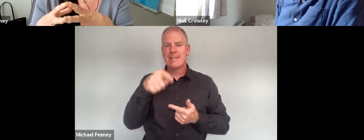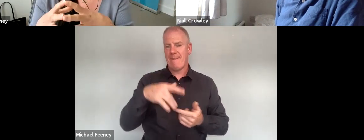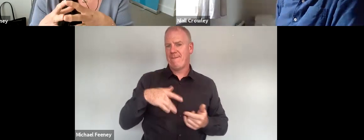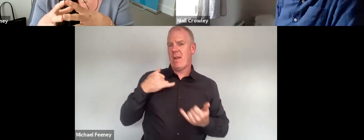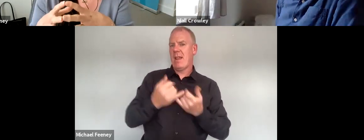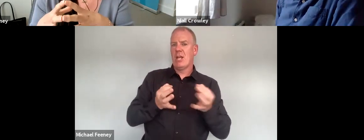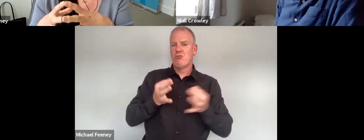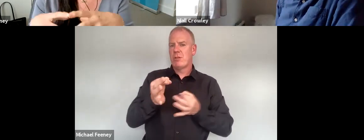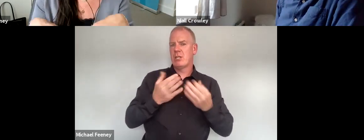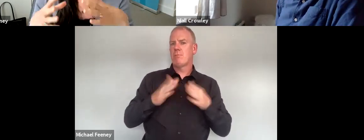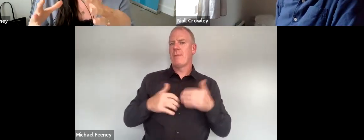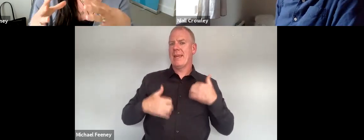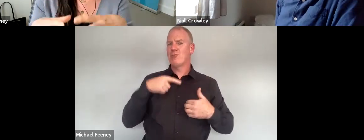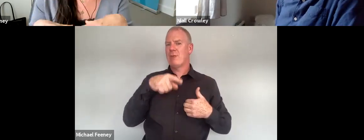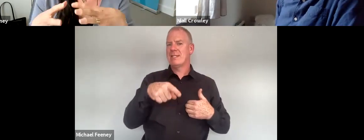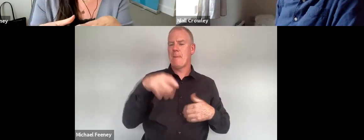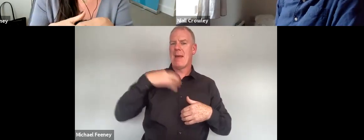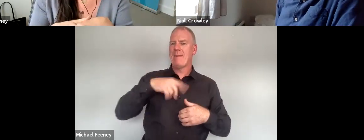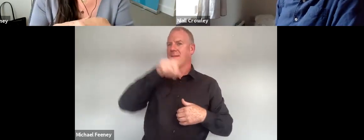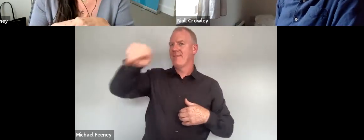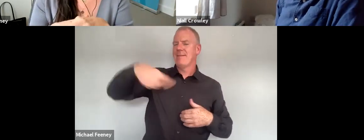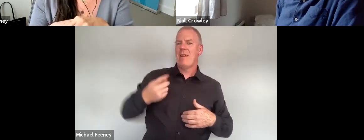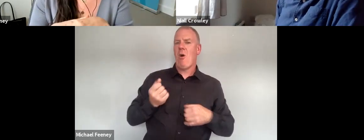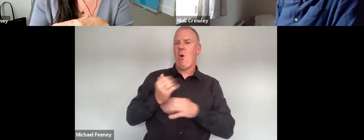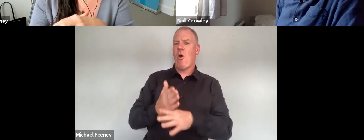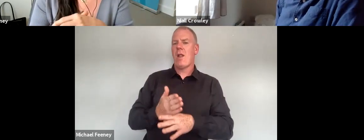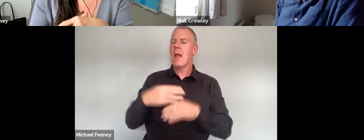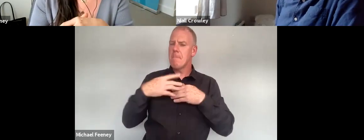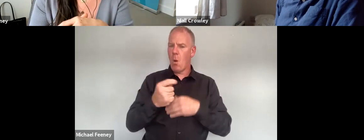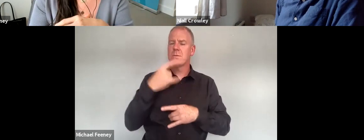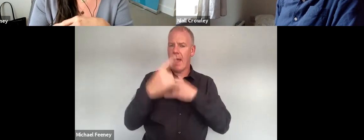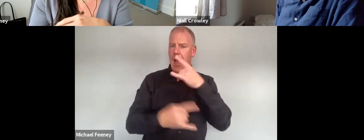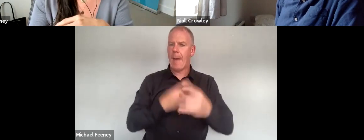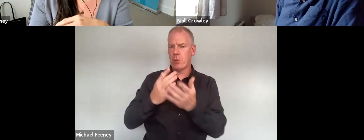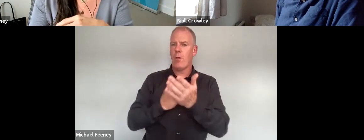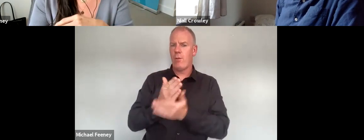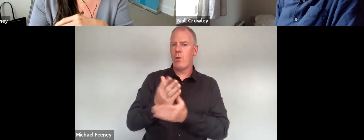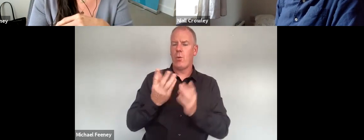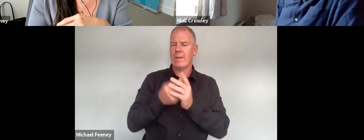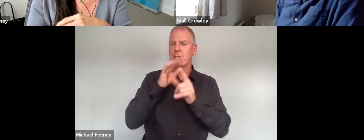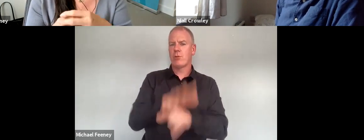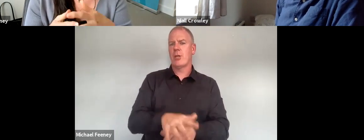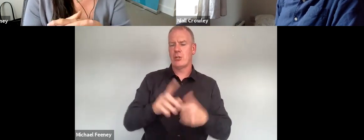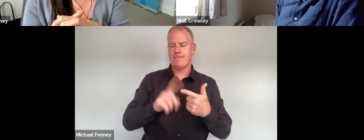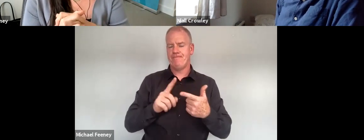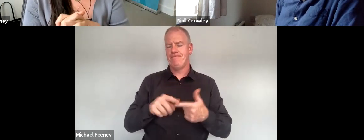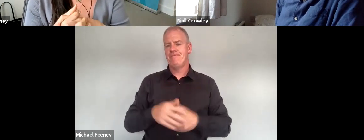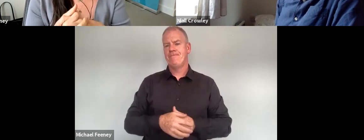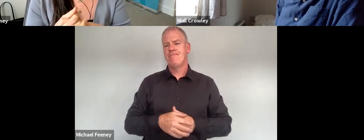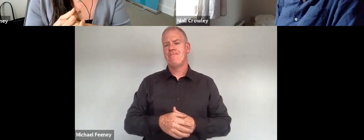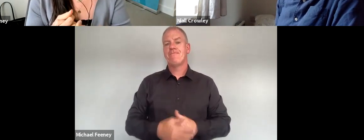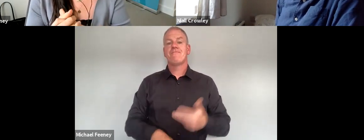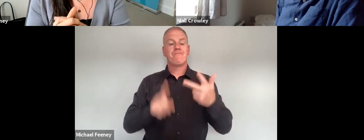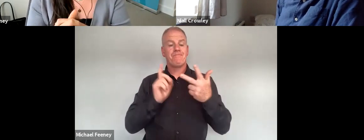strategic public interest in that case and most of those cases in practice have been granted in cases dealing with discrimination we've